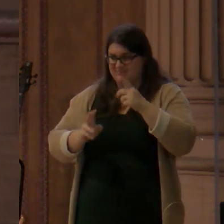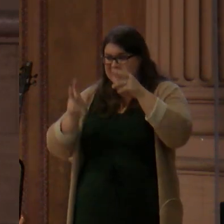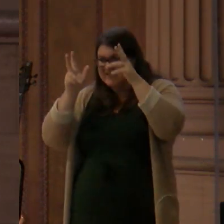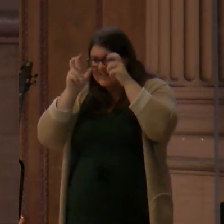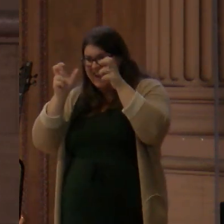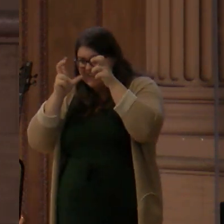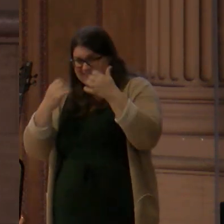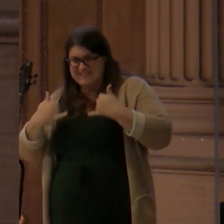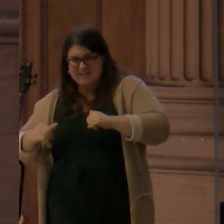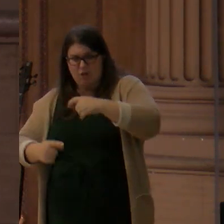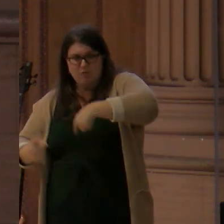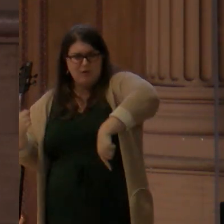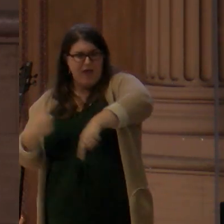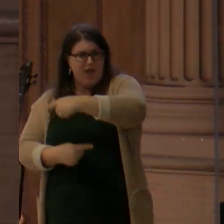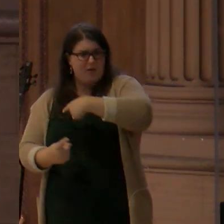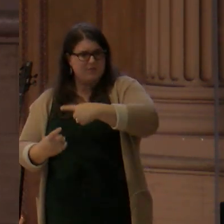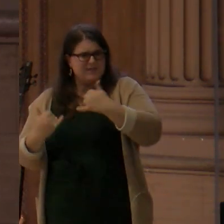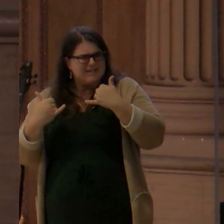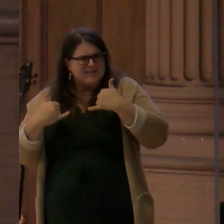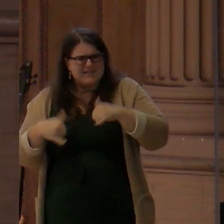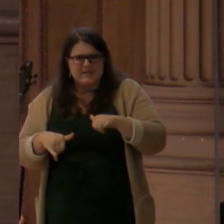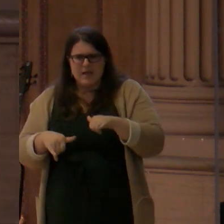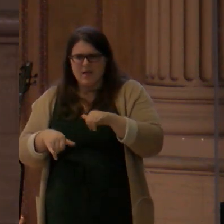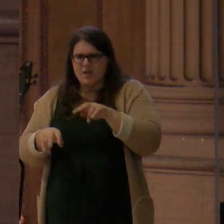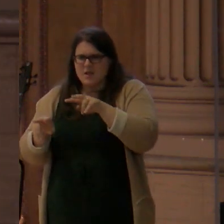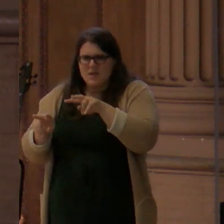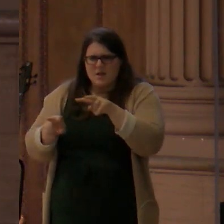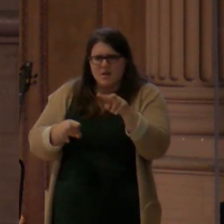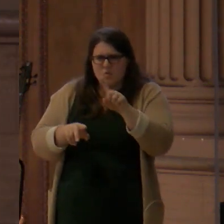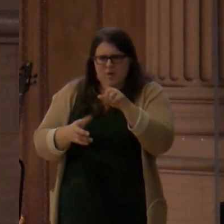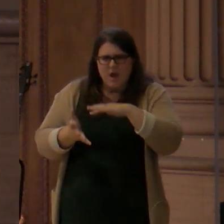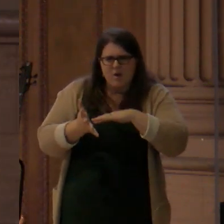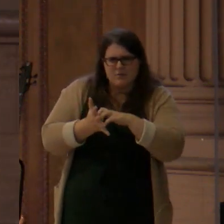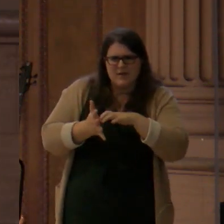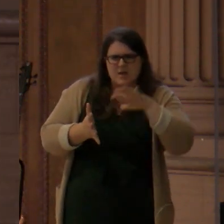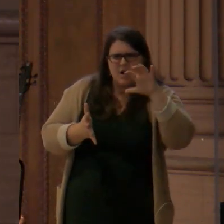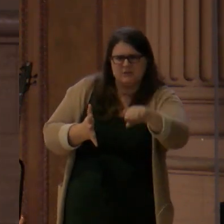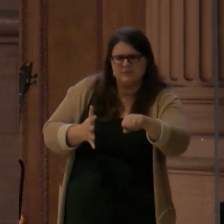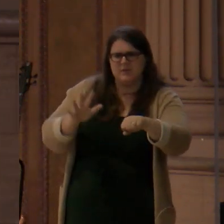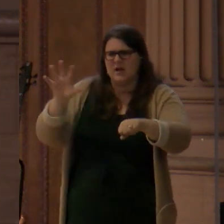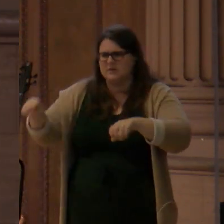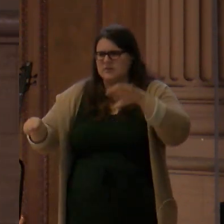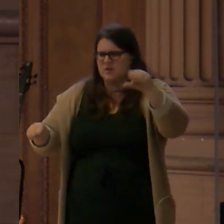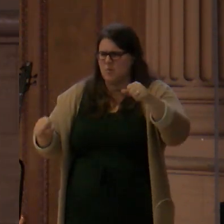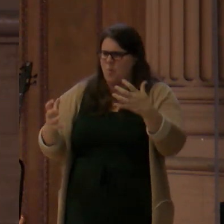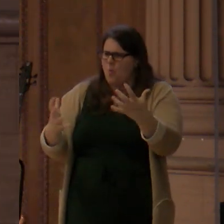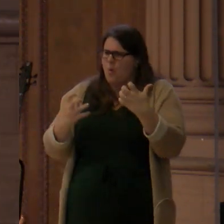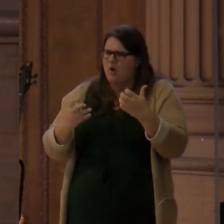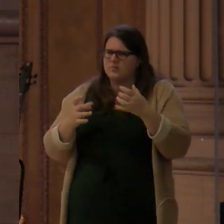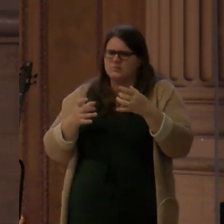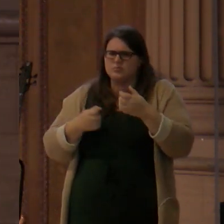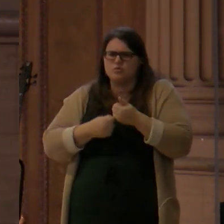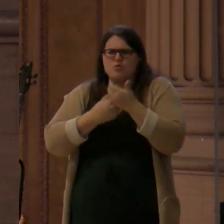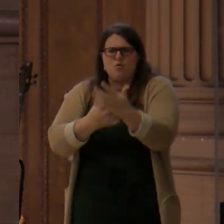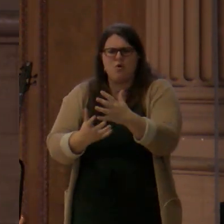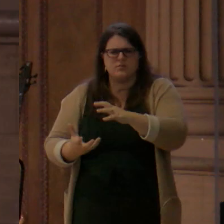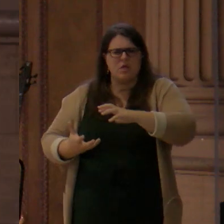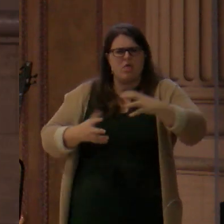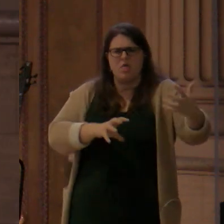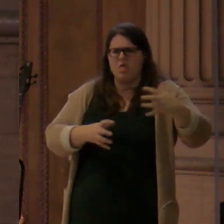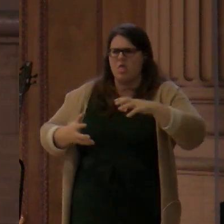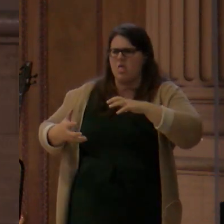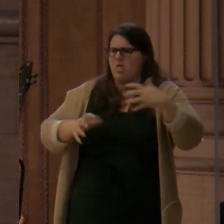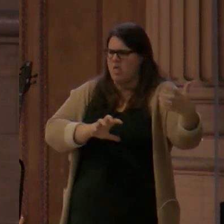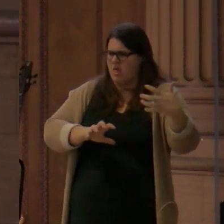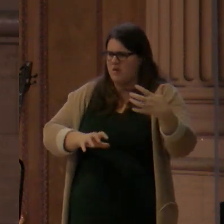devour. He's real. He's hungry. He wants to cause destruction. And so we're reminded, live with eyes wide